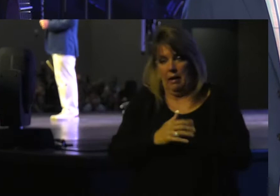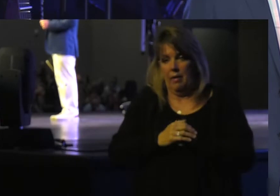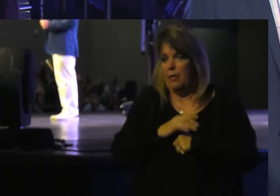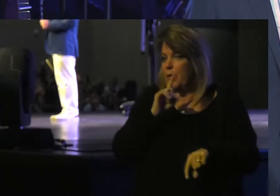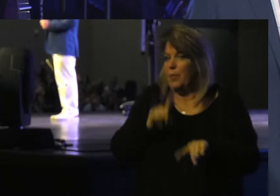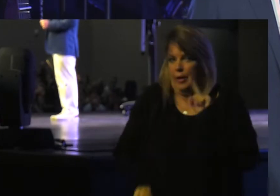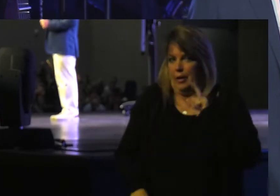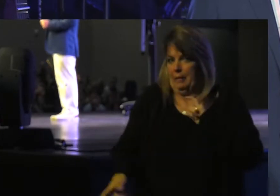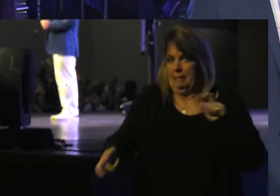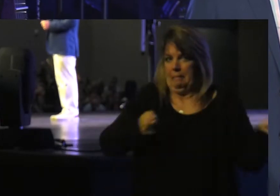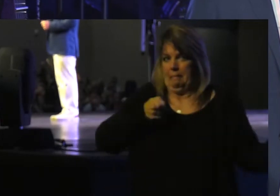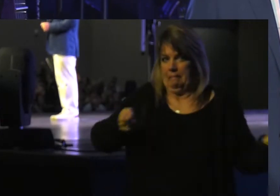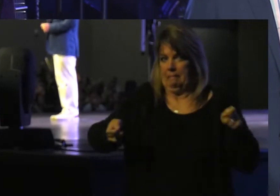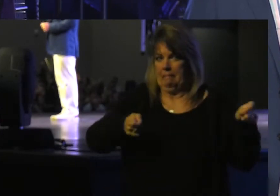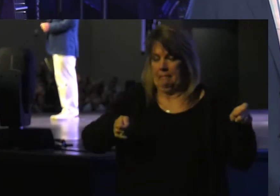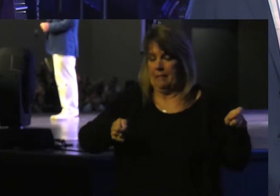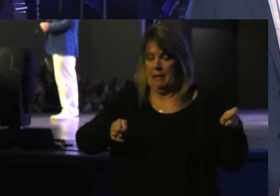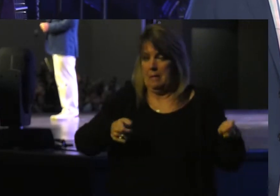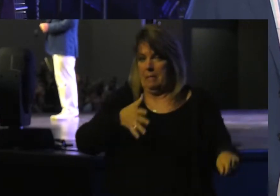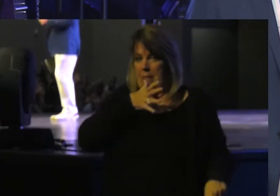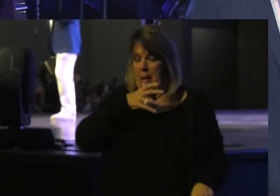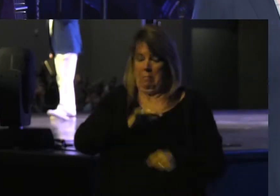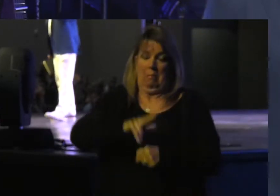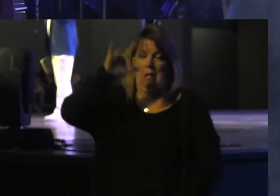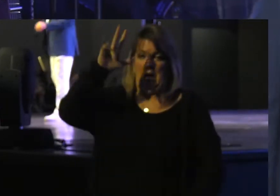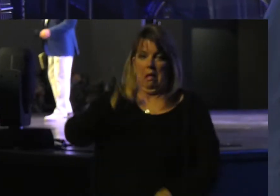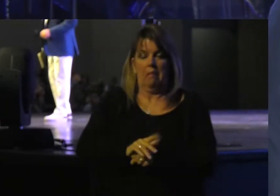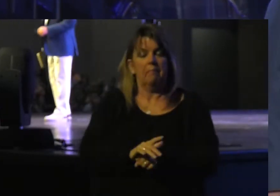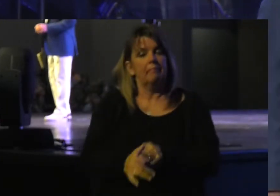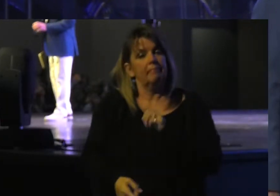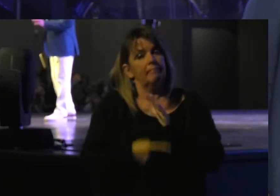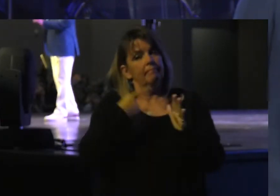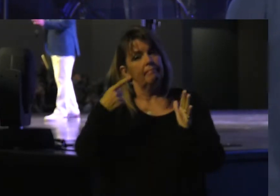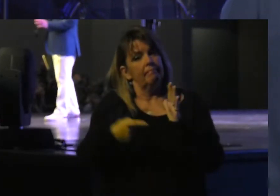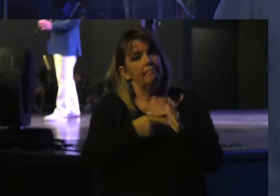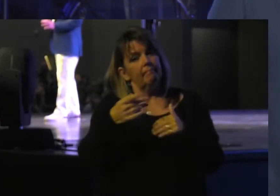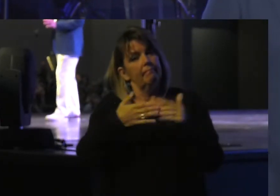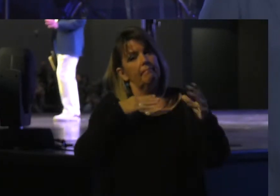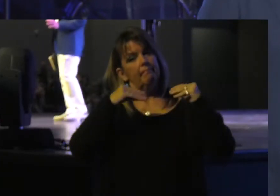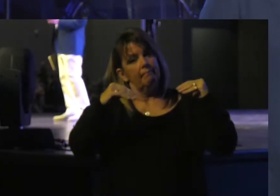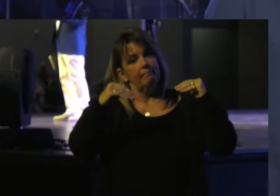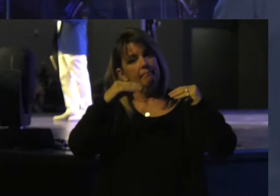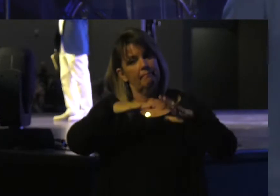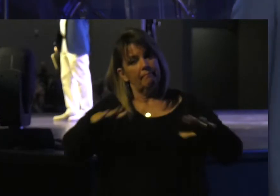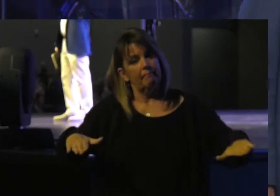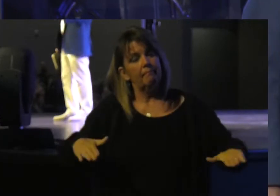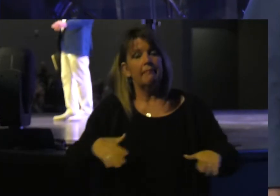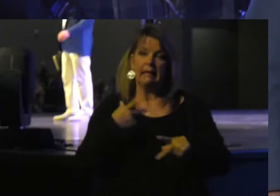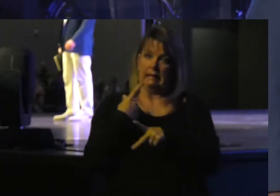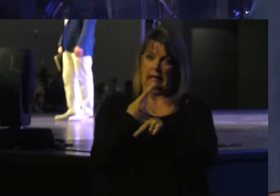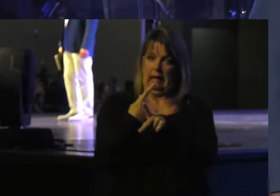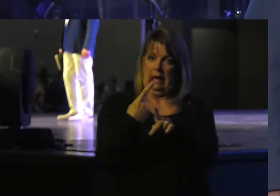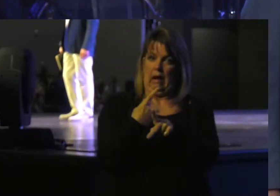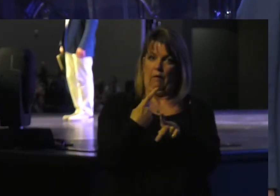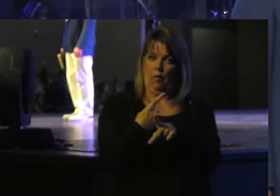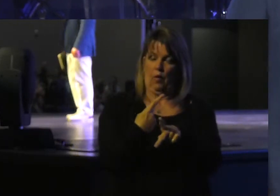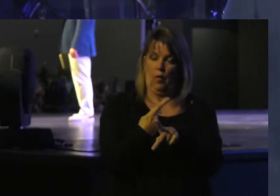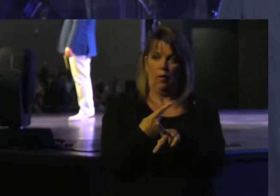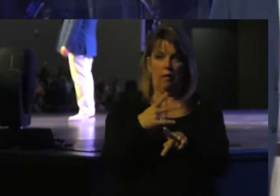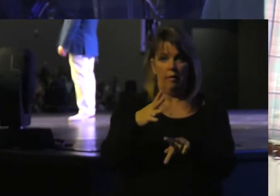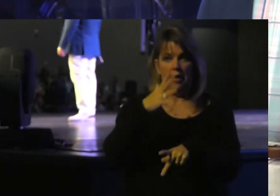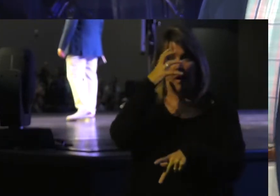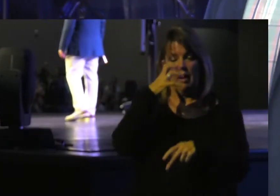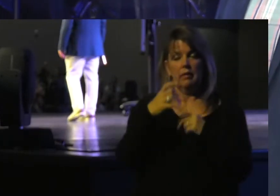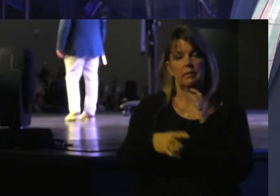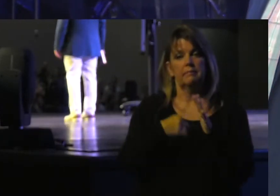could not handle her wrath. You know, sometimes, even though we teach our children to be very careful in their anger,